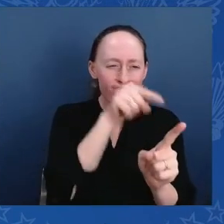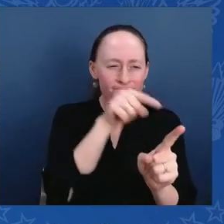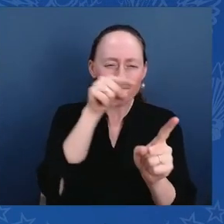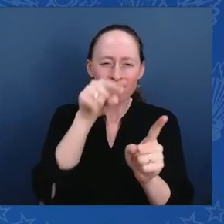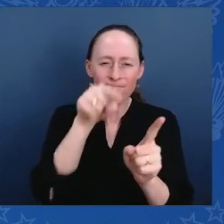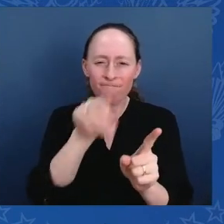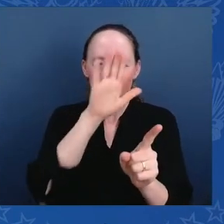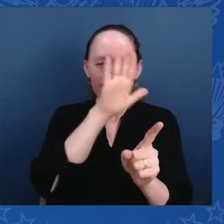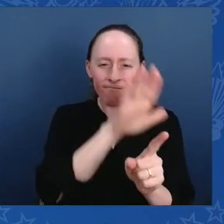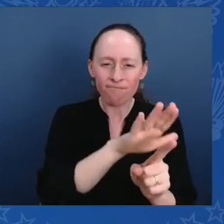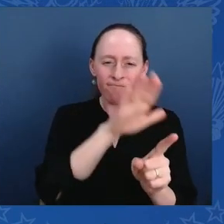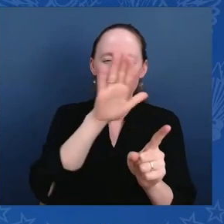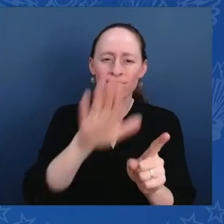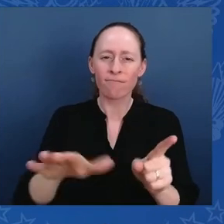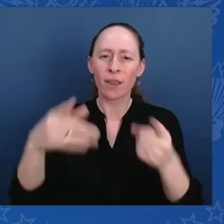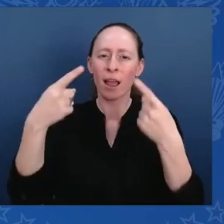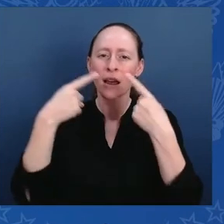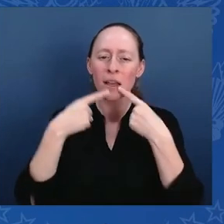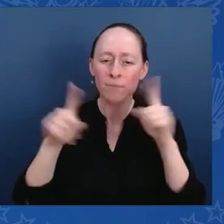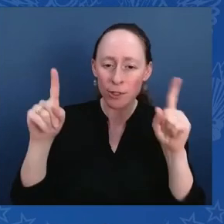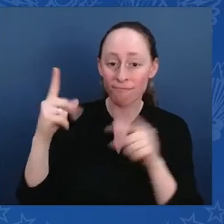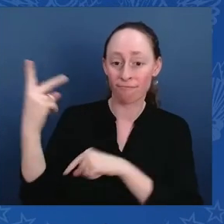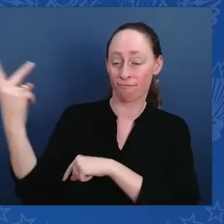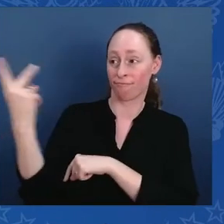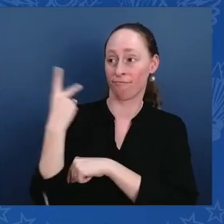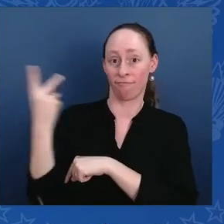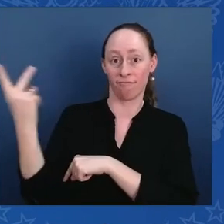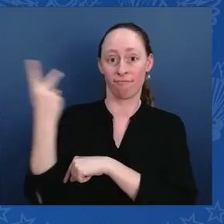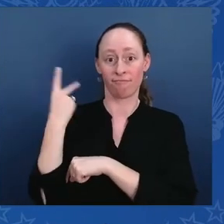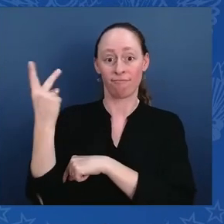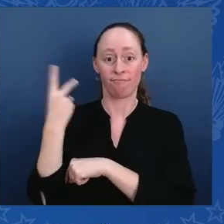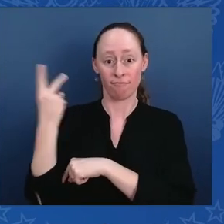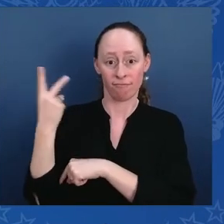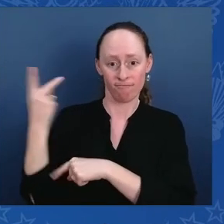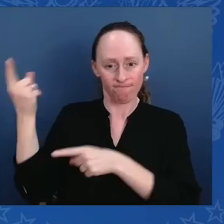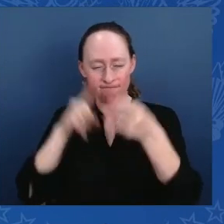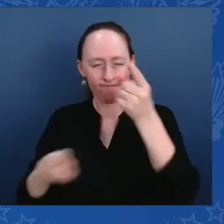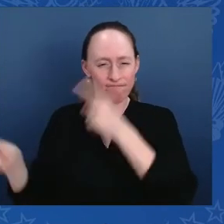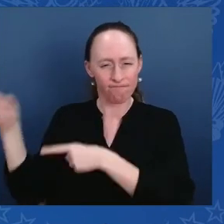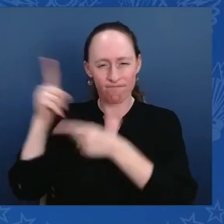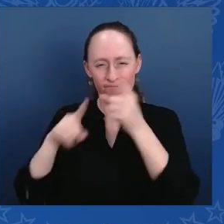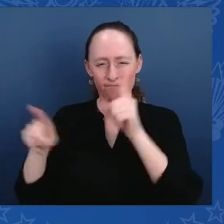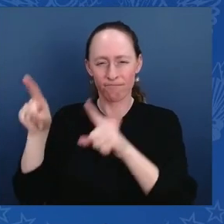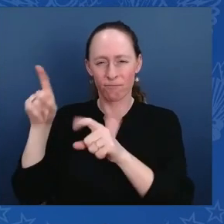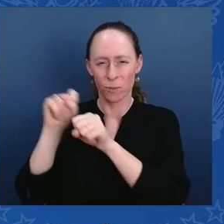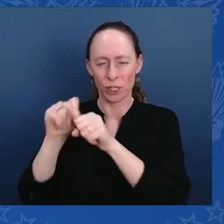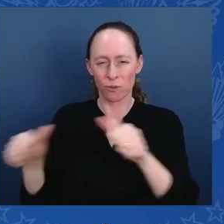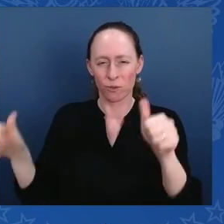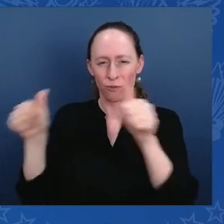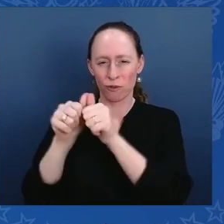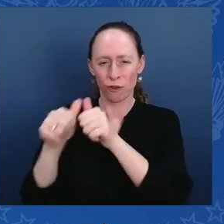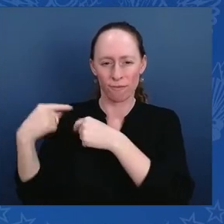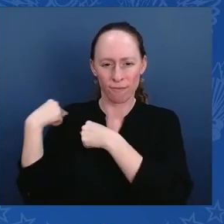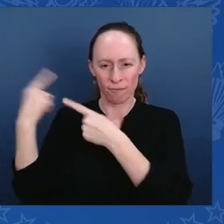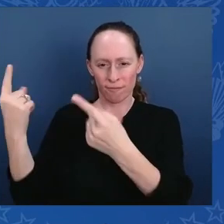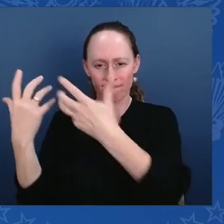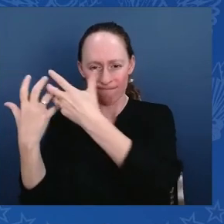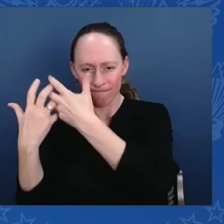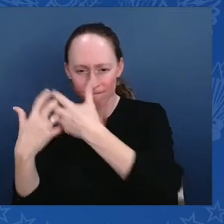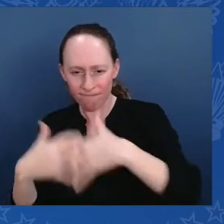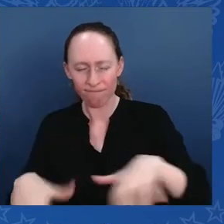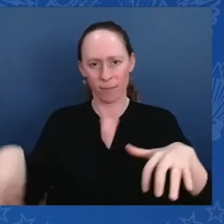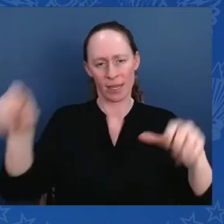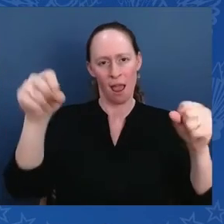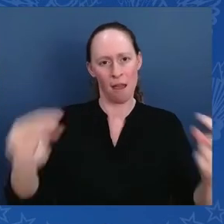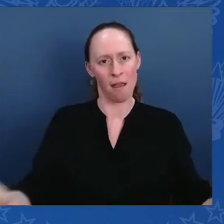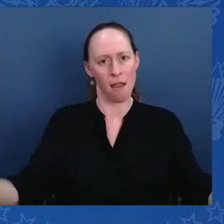who we've worked. We've been working so hard to ensure that you have each had the opportunity to come here today and be honored. I want to thank the NEH